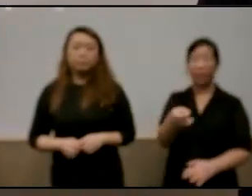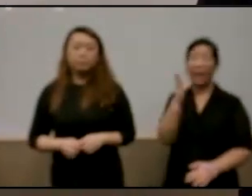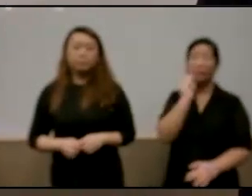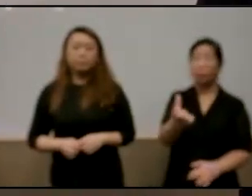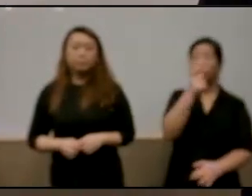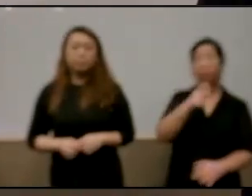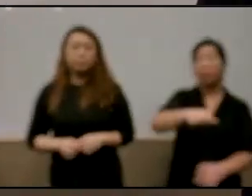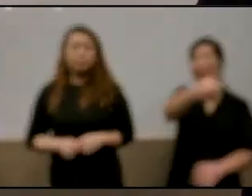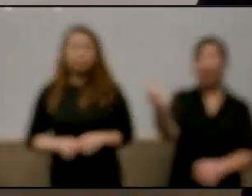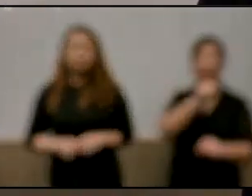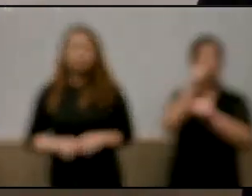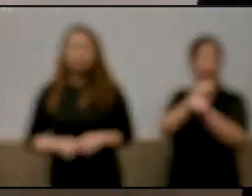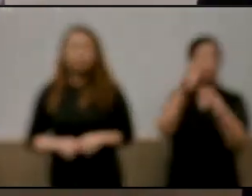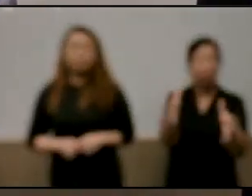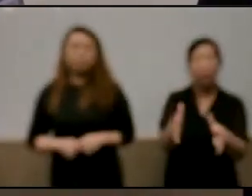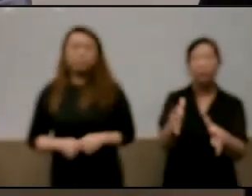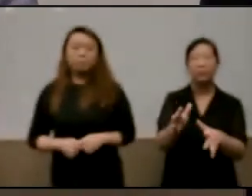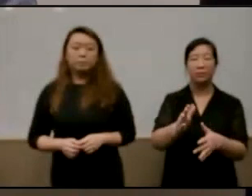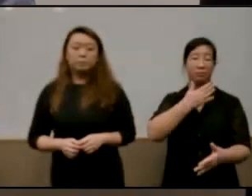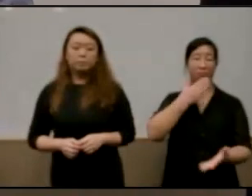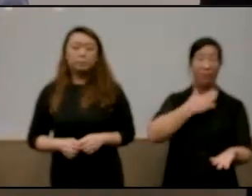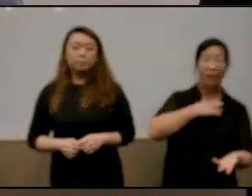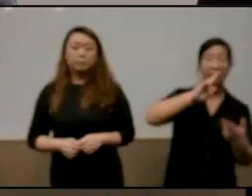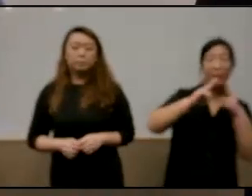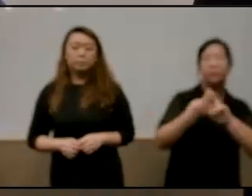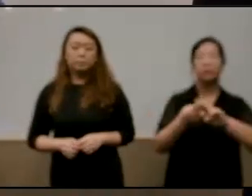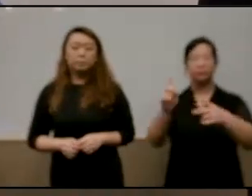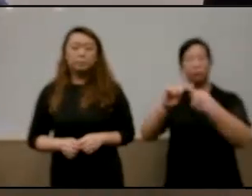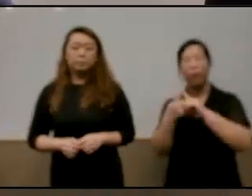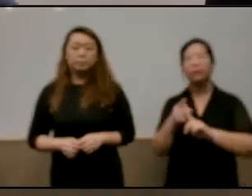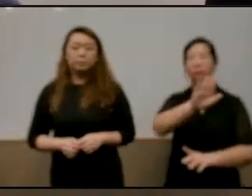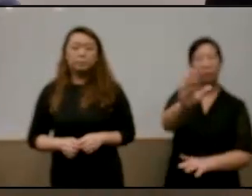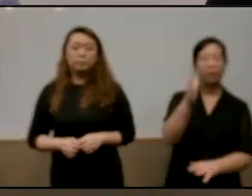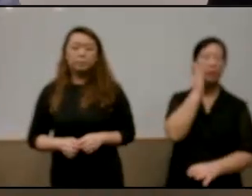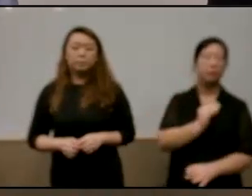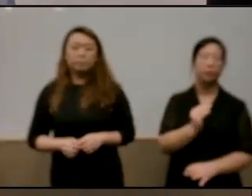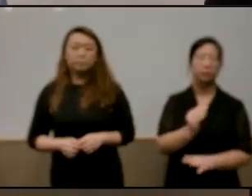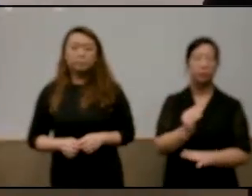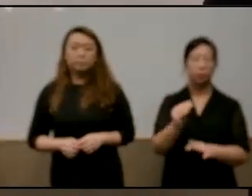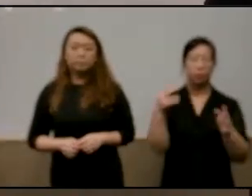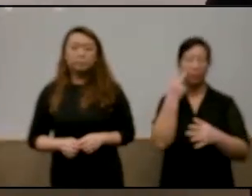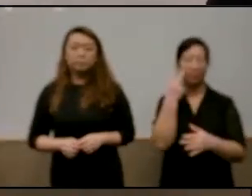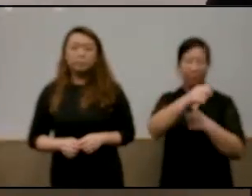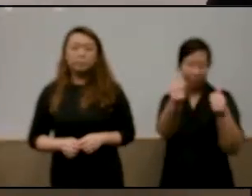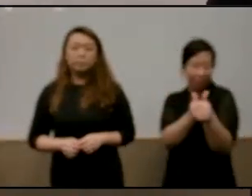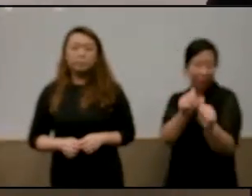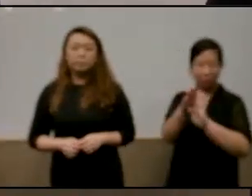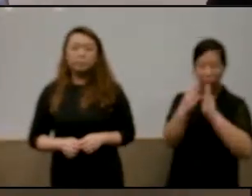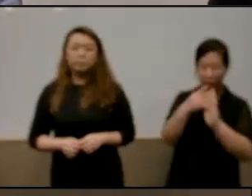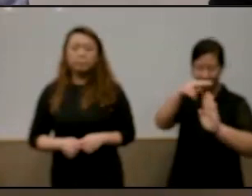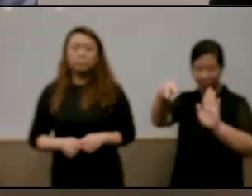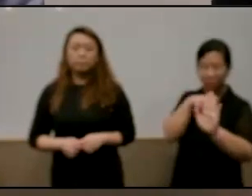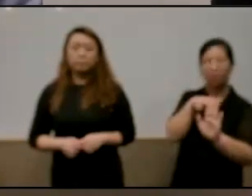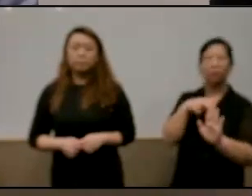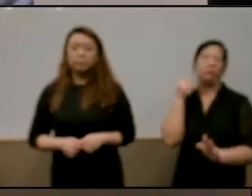singaporeans a lived experience of neighbors and of friends so peeking through that closed door gives us the opportunity